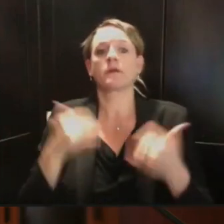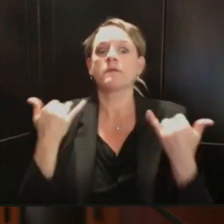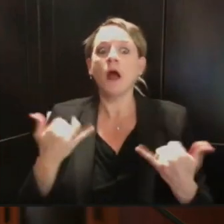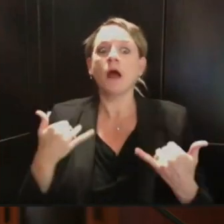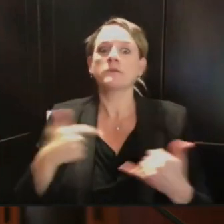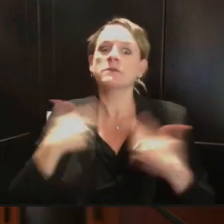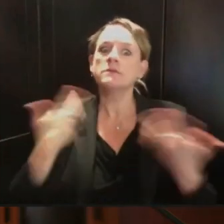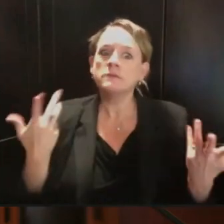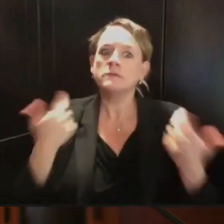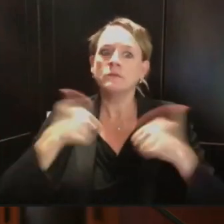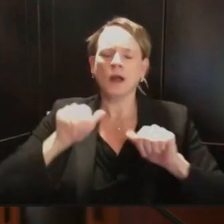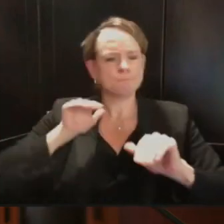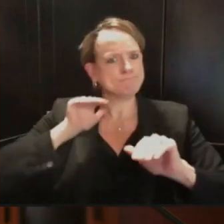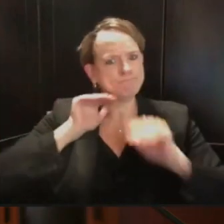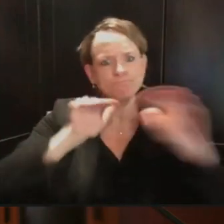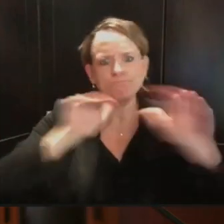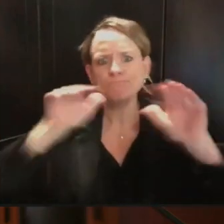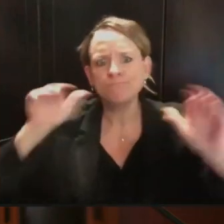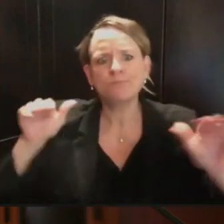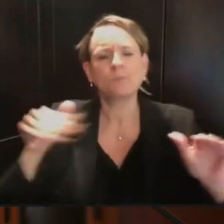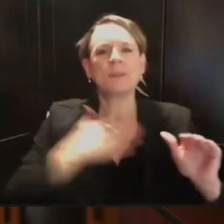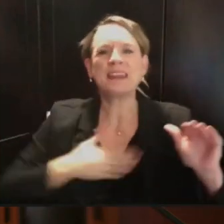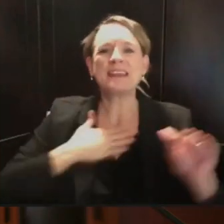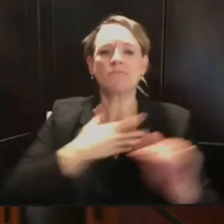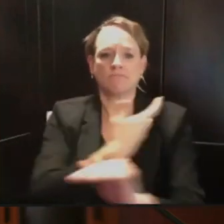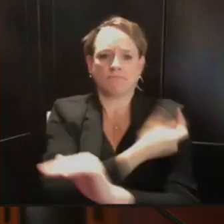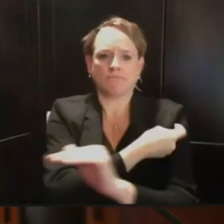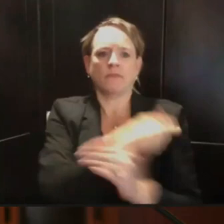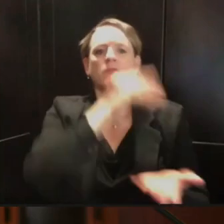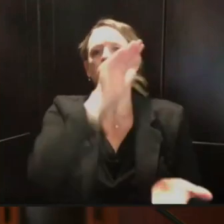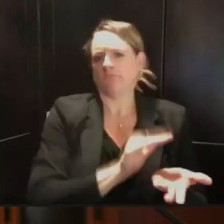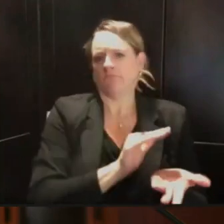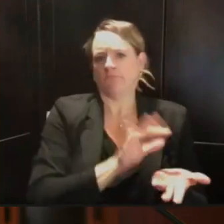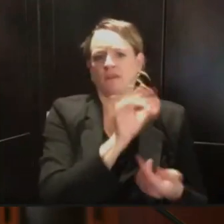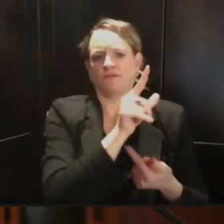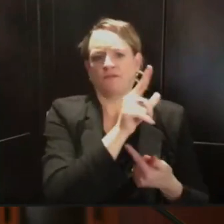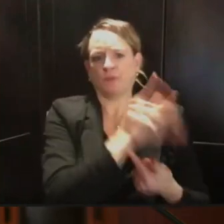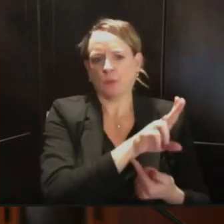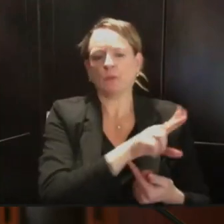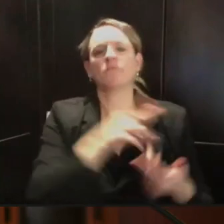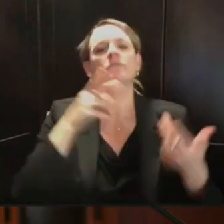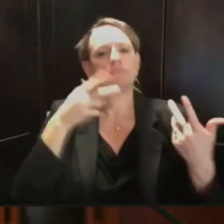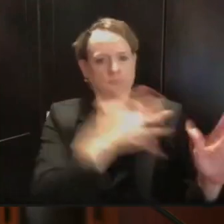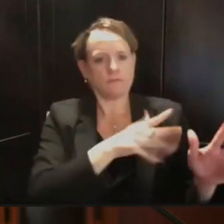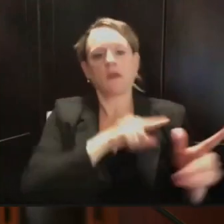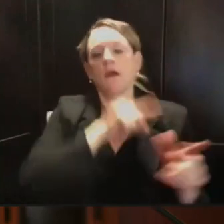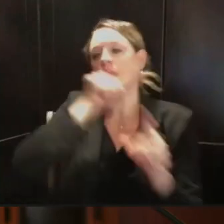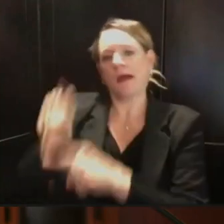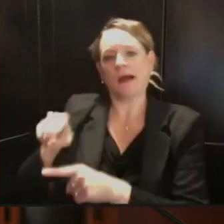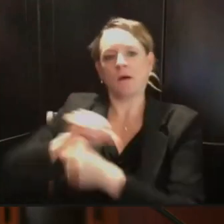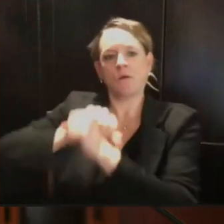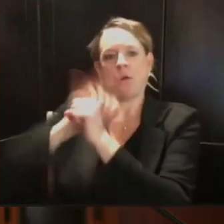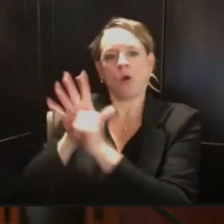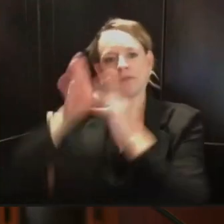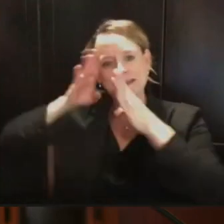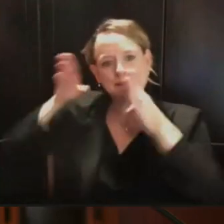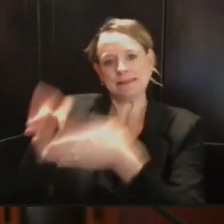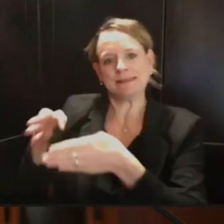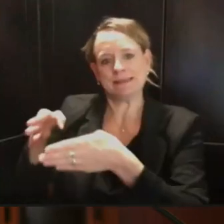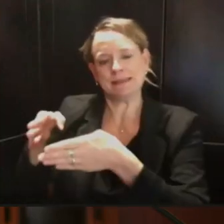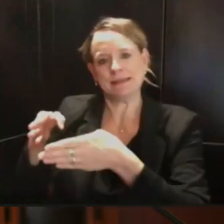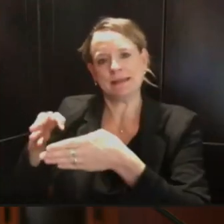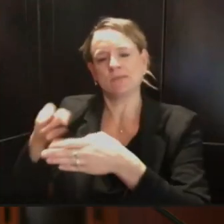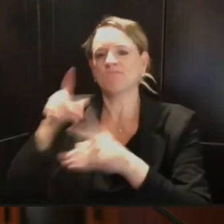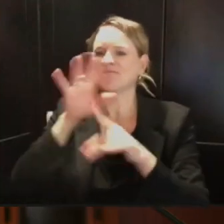everybody in the state of Wisconsin, it's more important this year than any year to get a flu shot. They are available at your pharmacy,